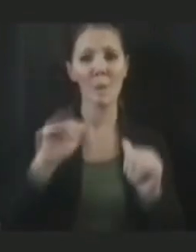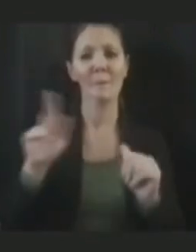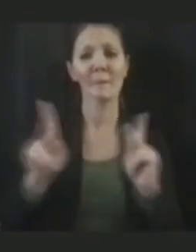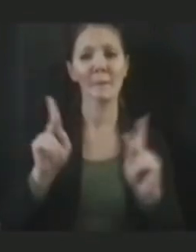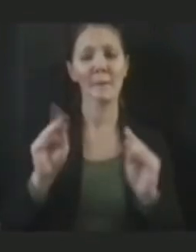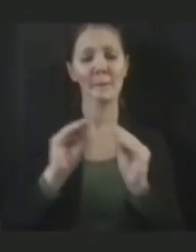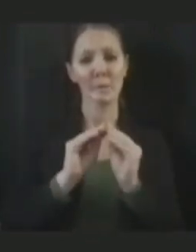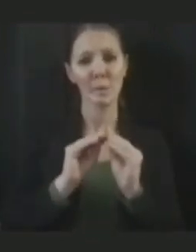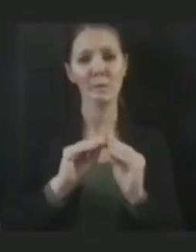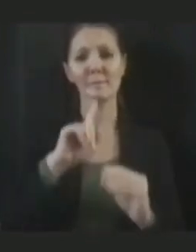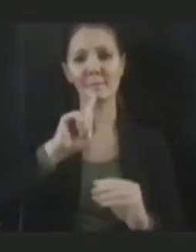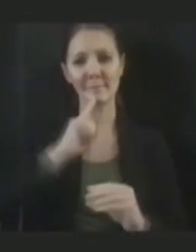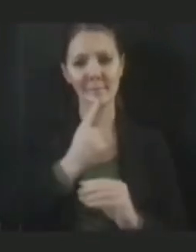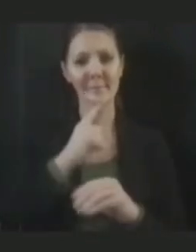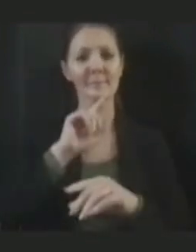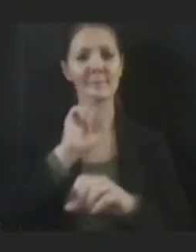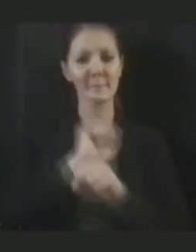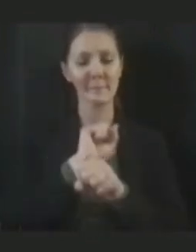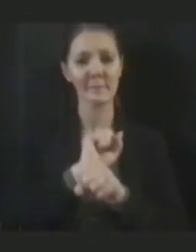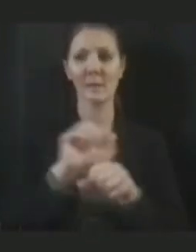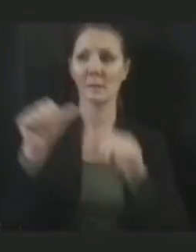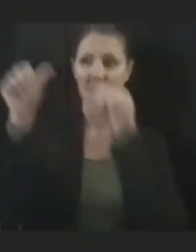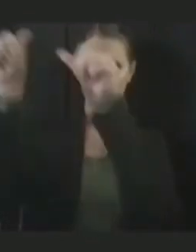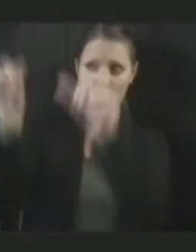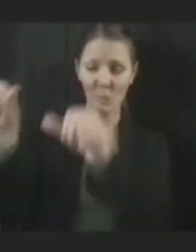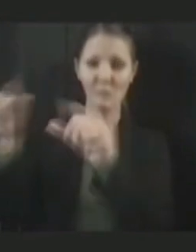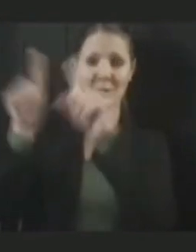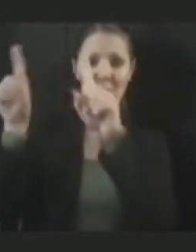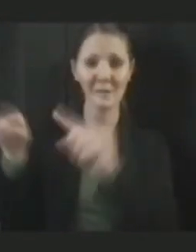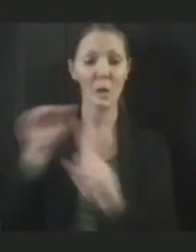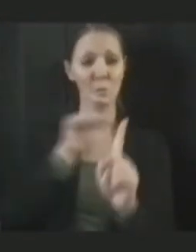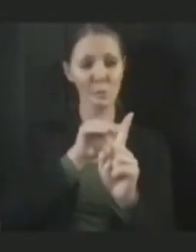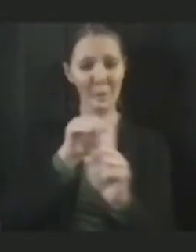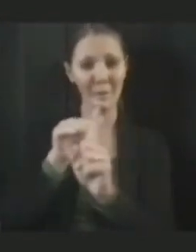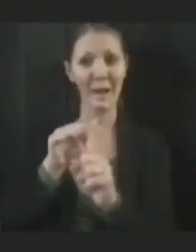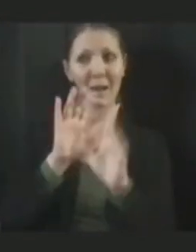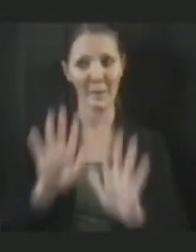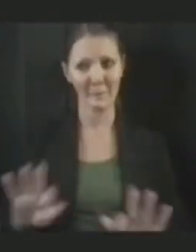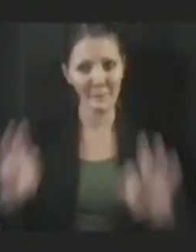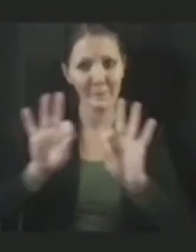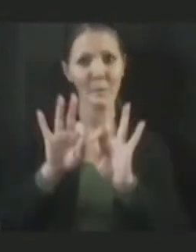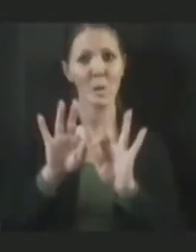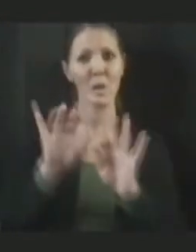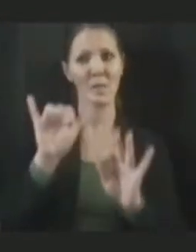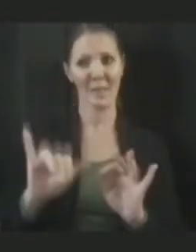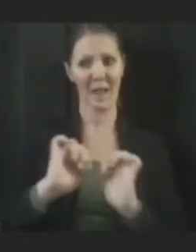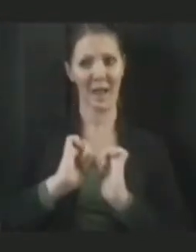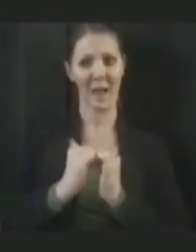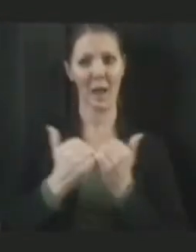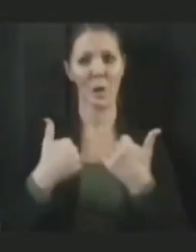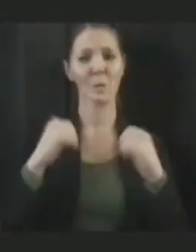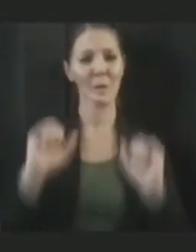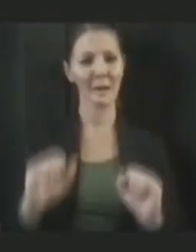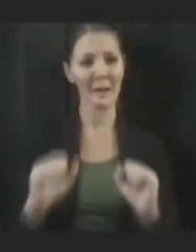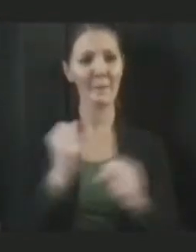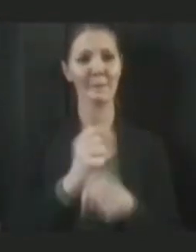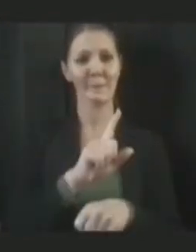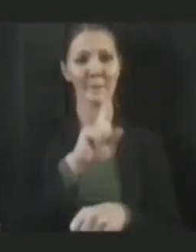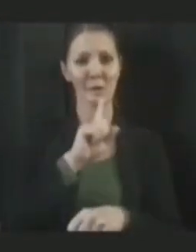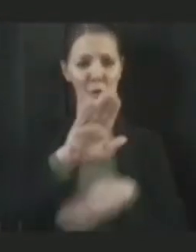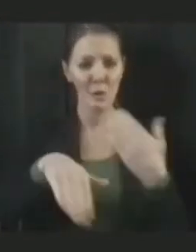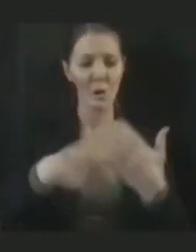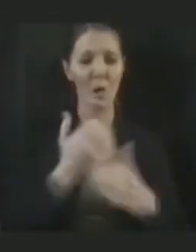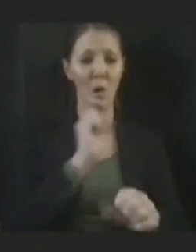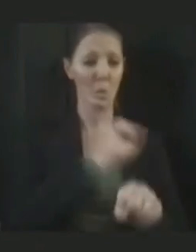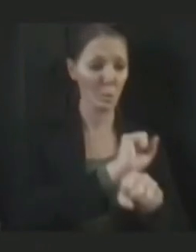putting up the sign, reminding people this is important and this is how we can keep all your customers and employees safe.